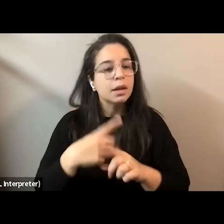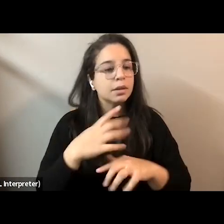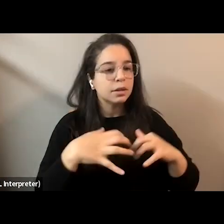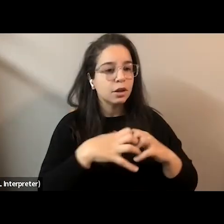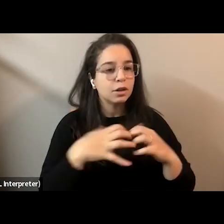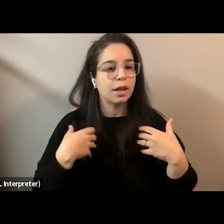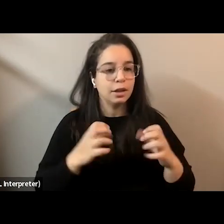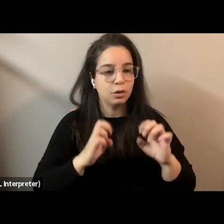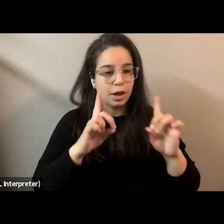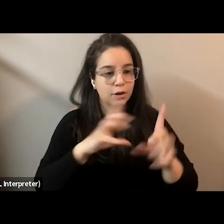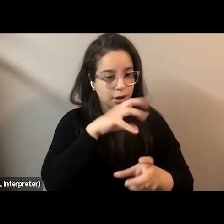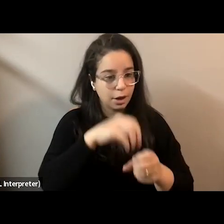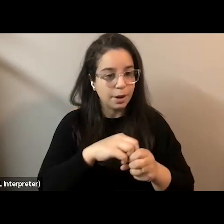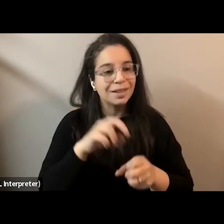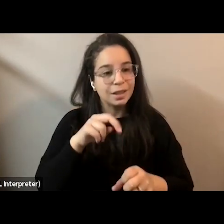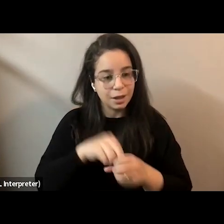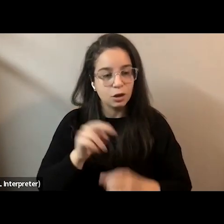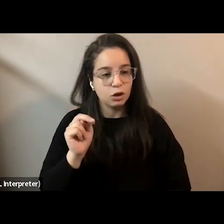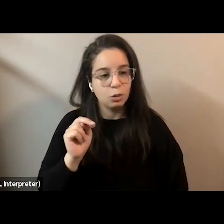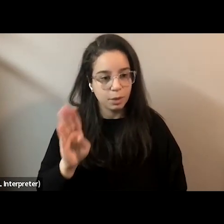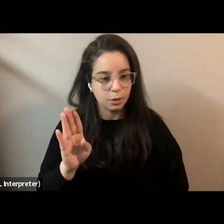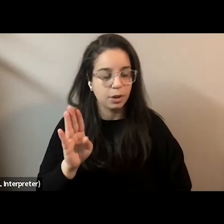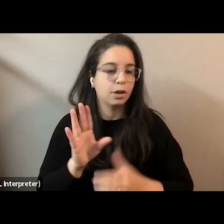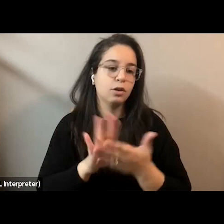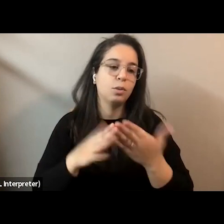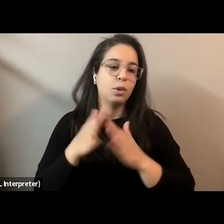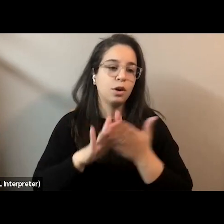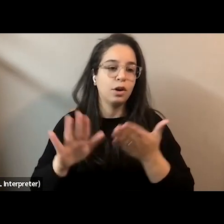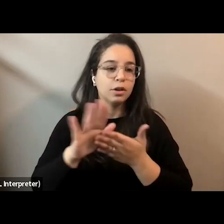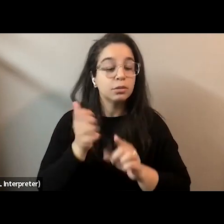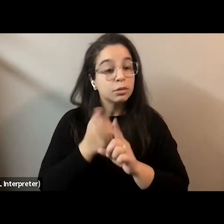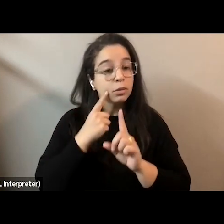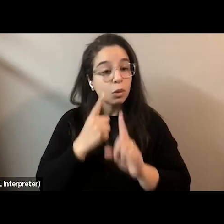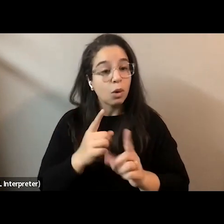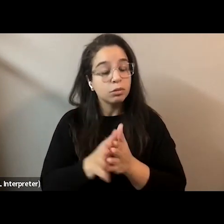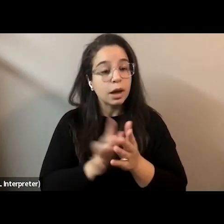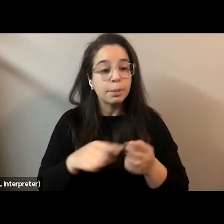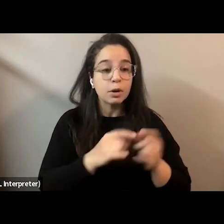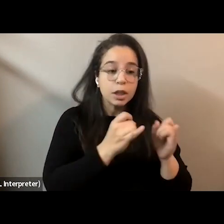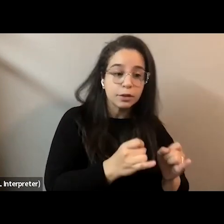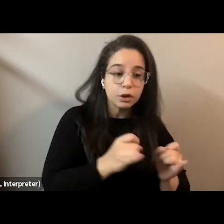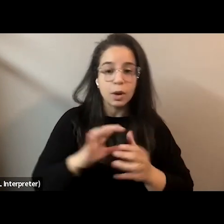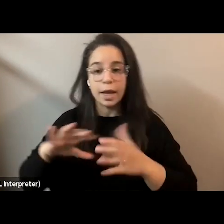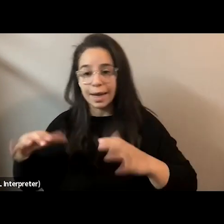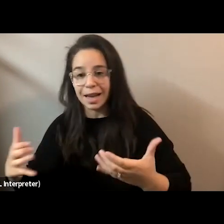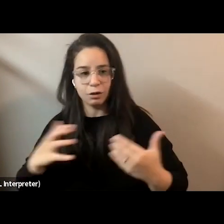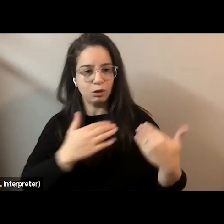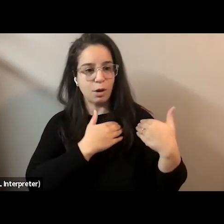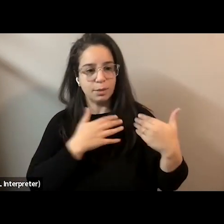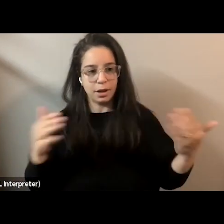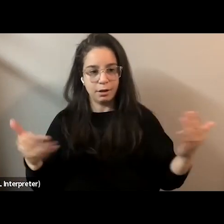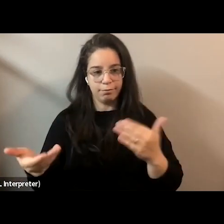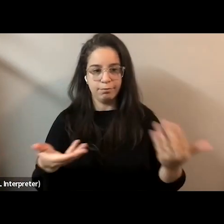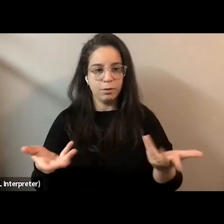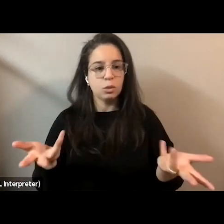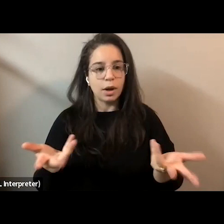and Engagement at New Brunswick Community College. She's interested in the interplay between individual and collective responsibility, as well as the